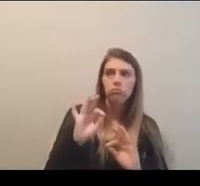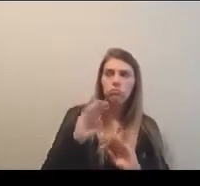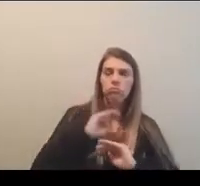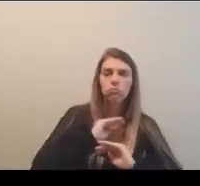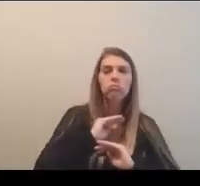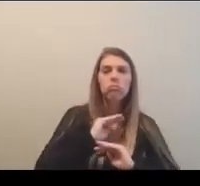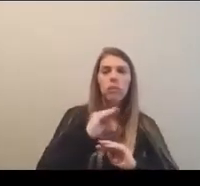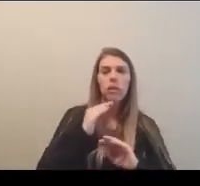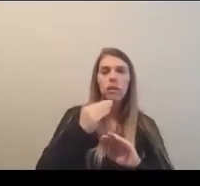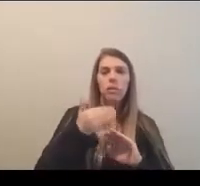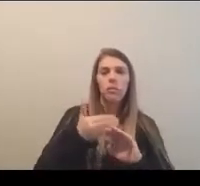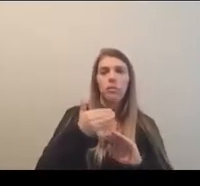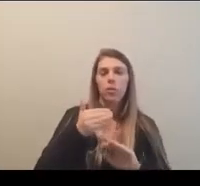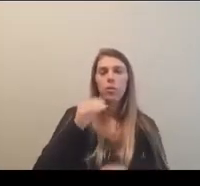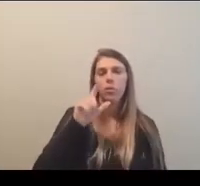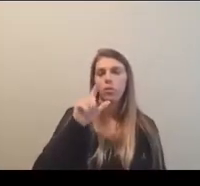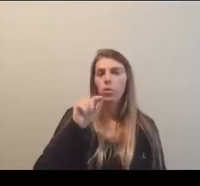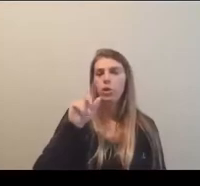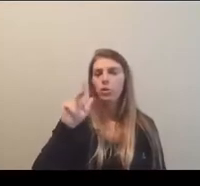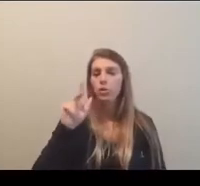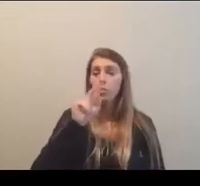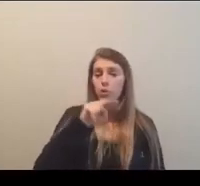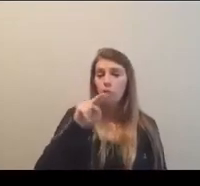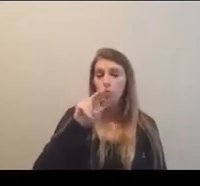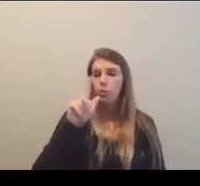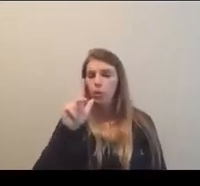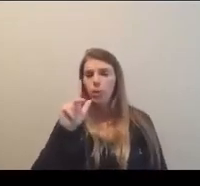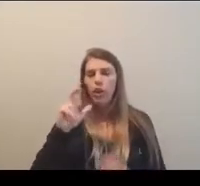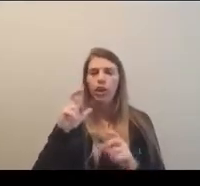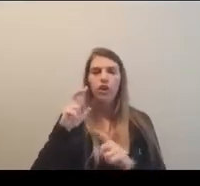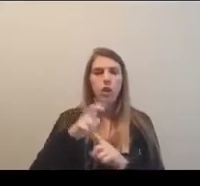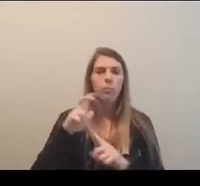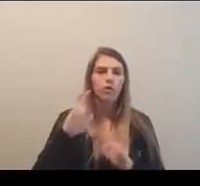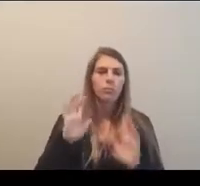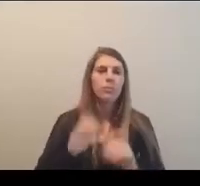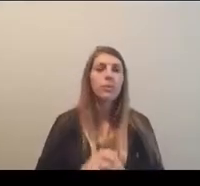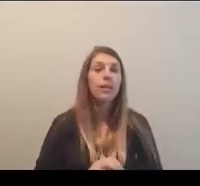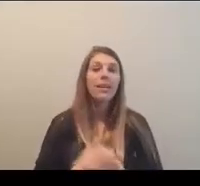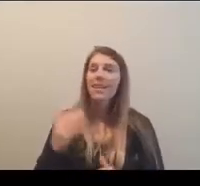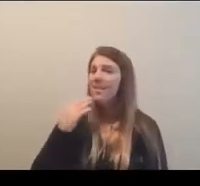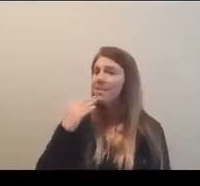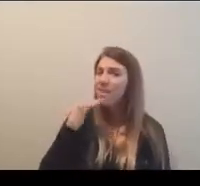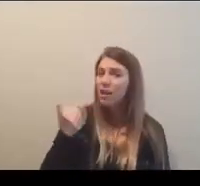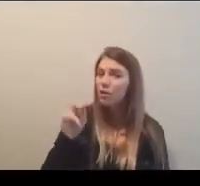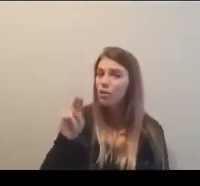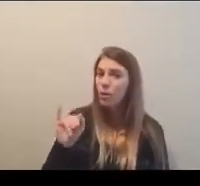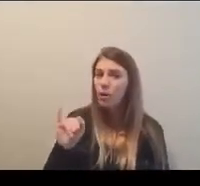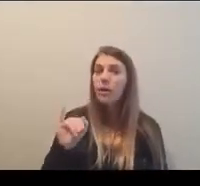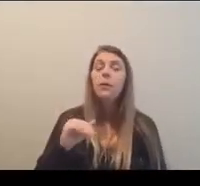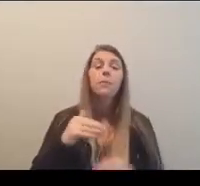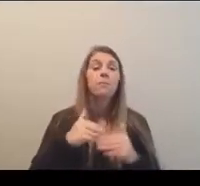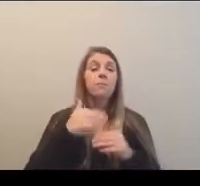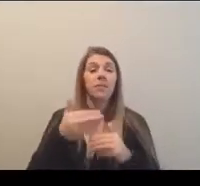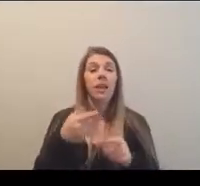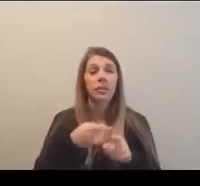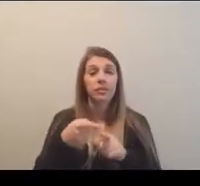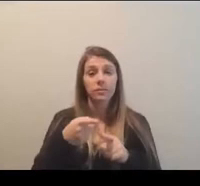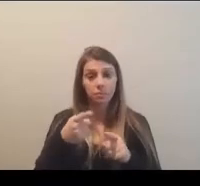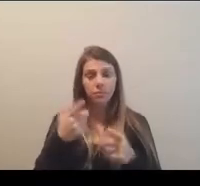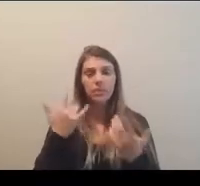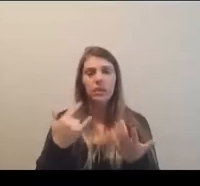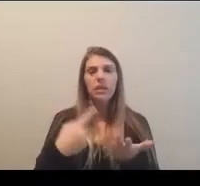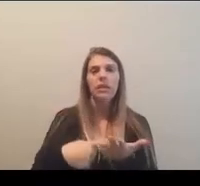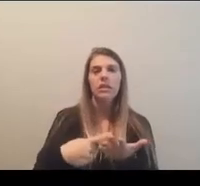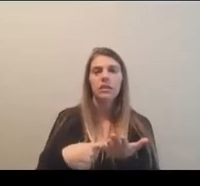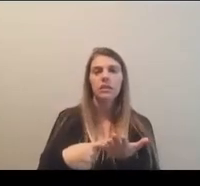sure by, uh, the 22, 23 championships. So I'll leave it at that. Yeah. Thank you, Joni. Um, as our next area of focus, let's turn